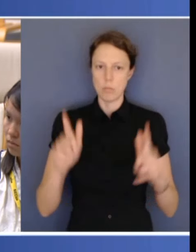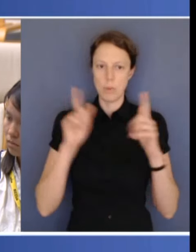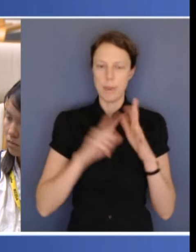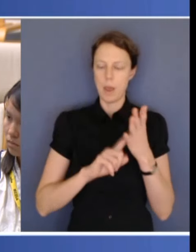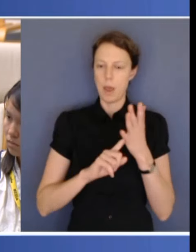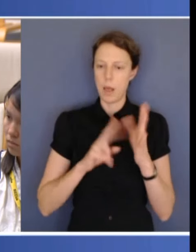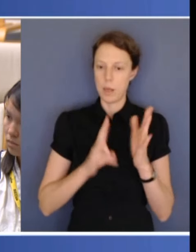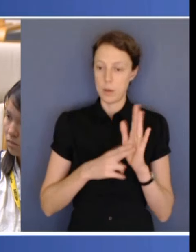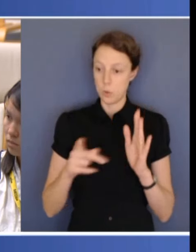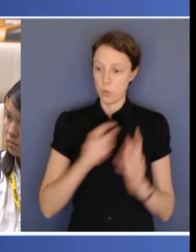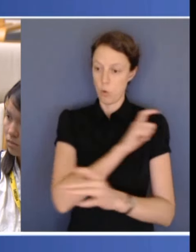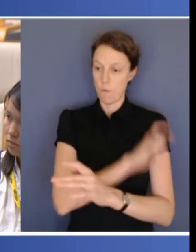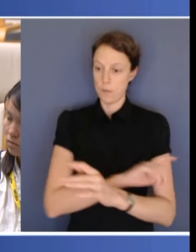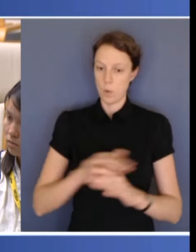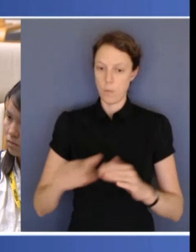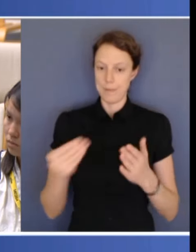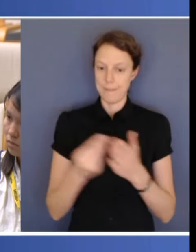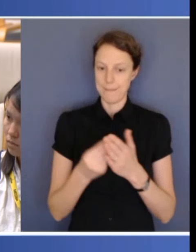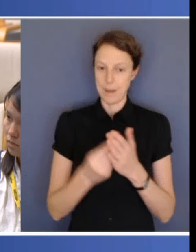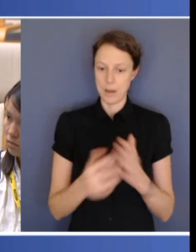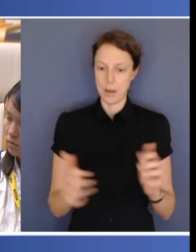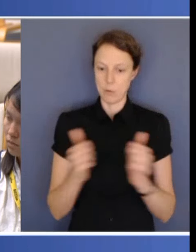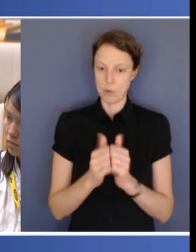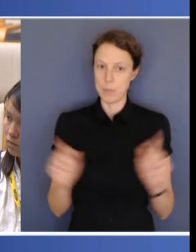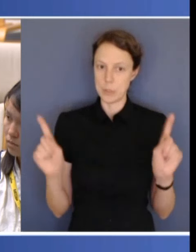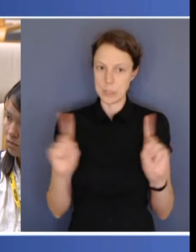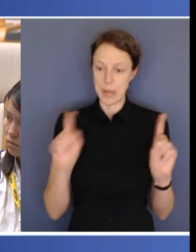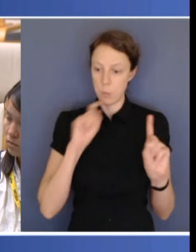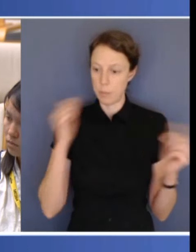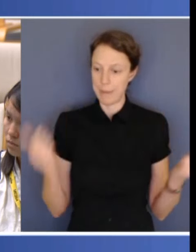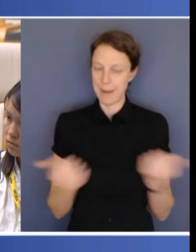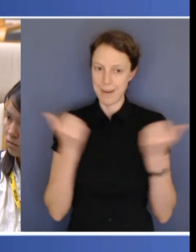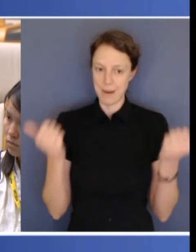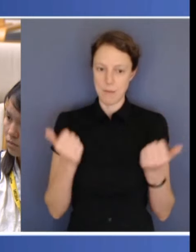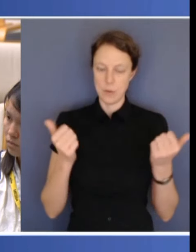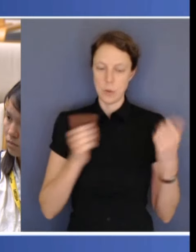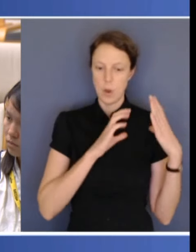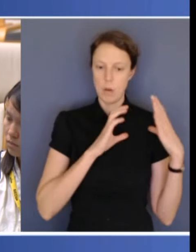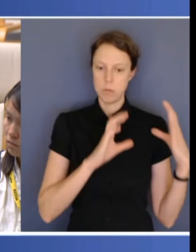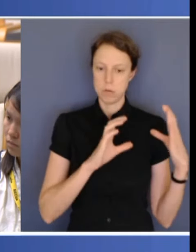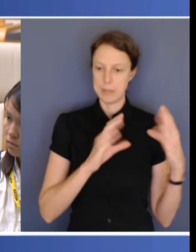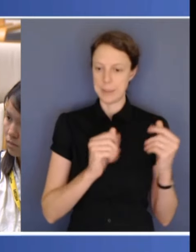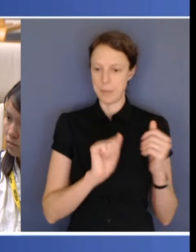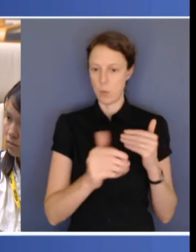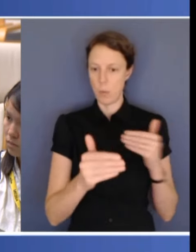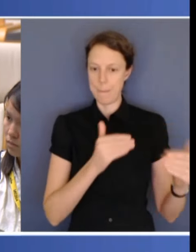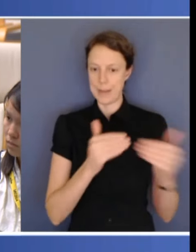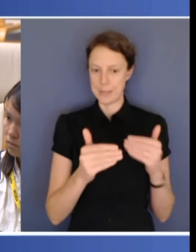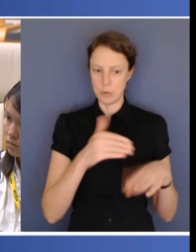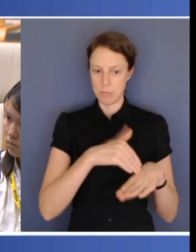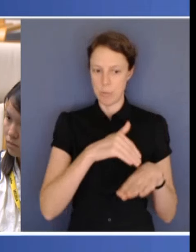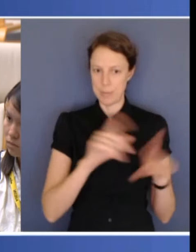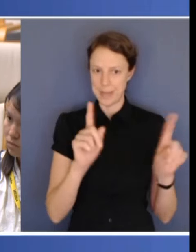agreements that were discussed today will be enough to alleviate some of your budgetary pressures at the moment, and in particular regarding the NDIS?